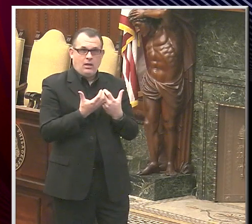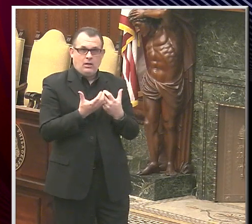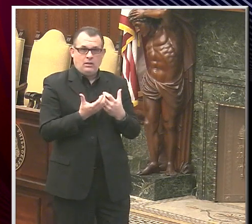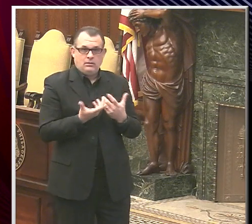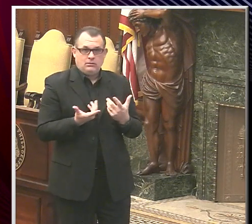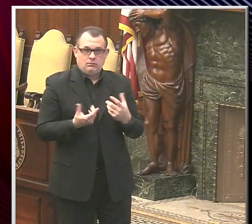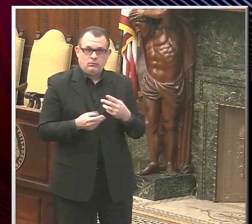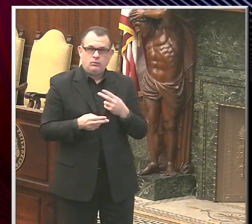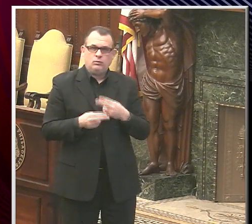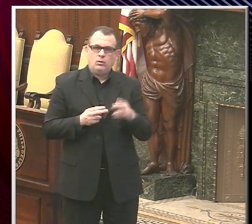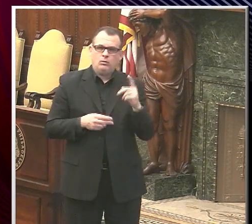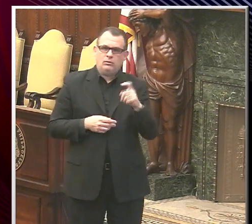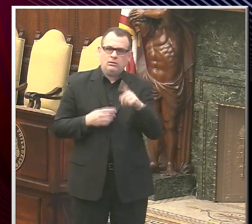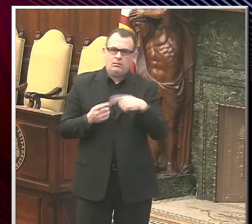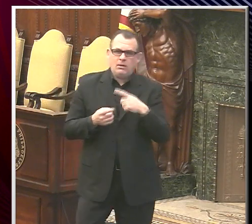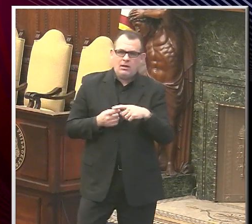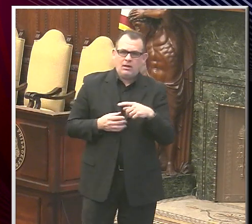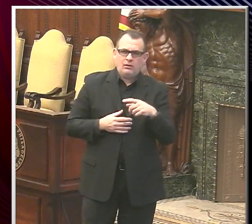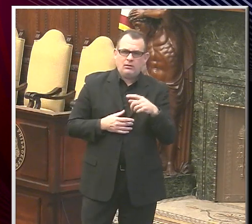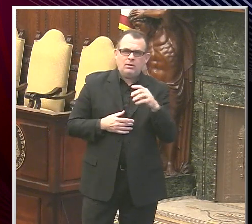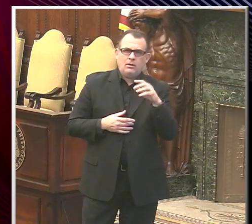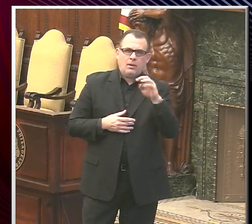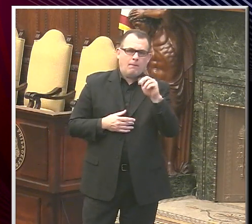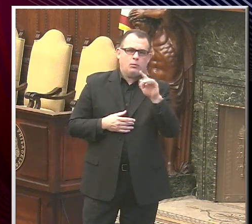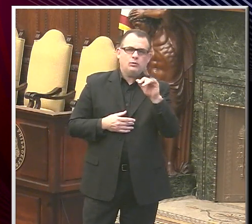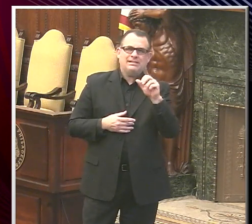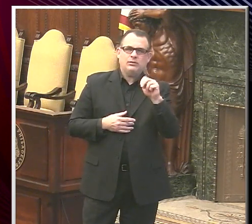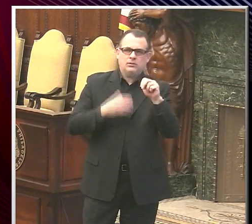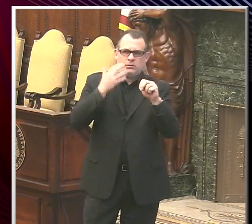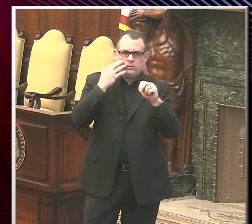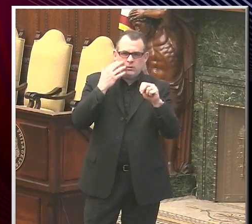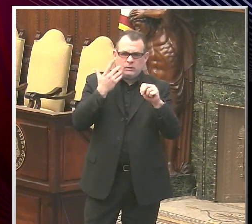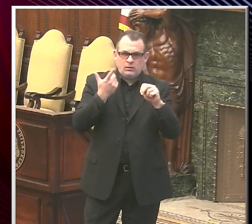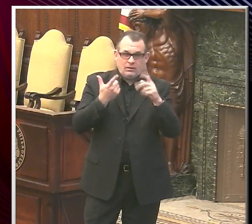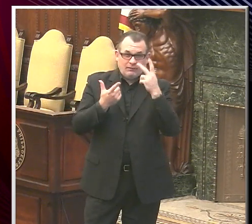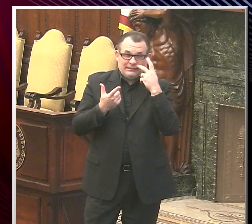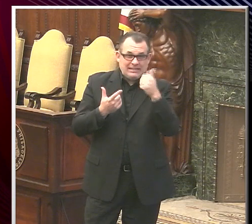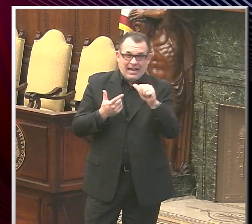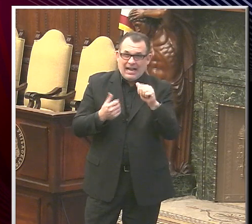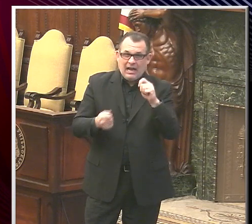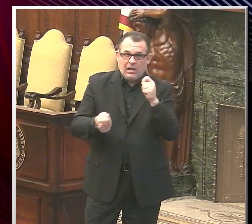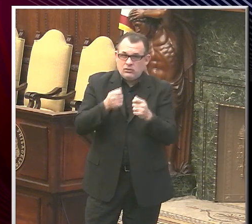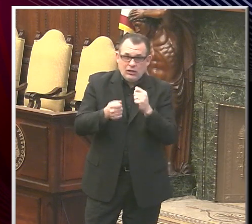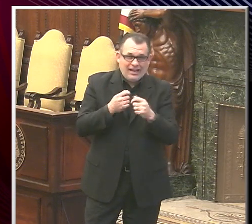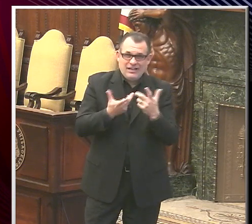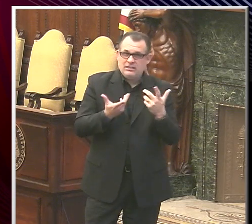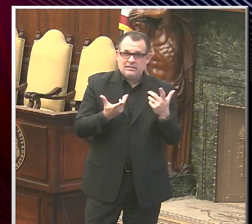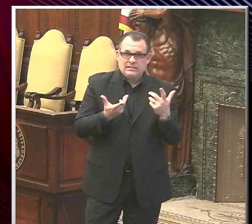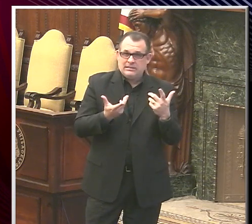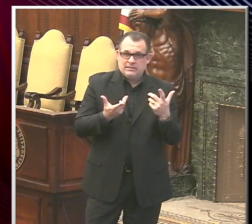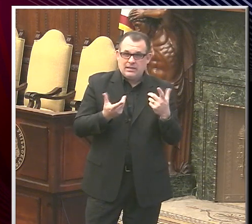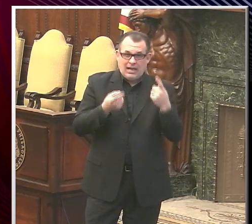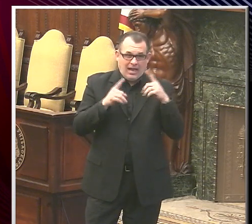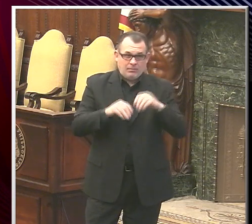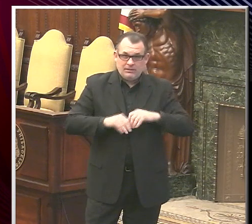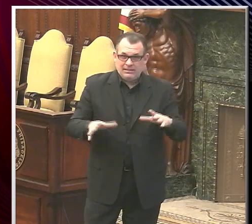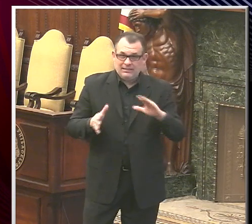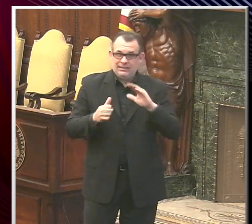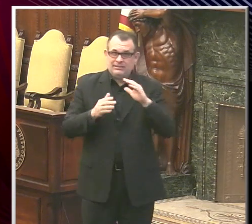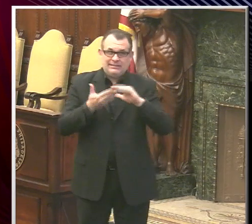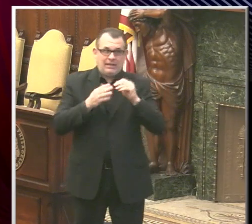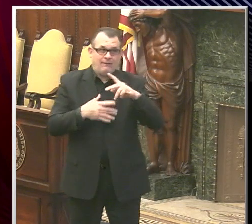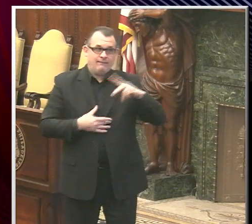question about the mutations. Have you seen any sign that any of these COVID mutations are taking hold in the city? And do you think